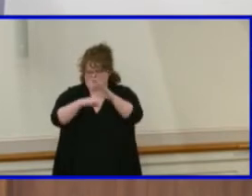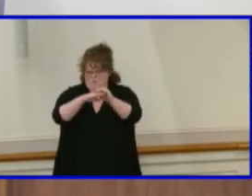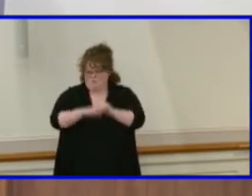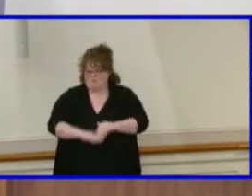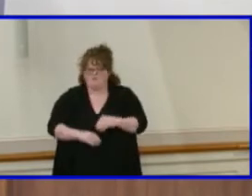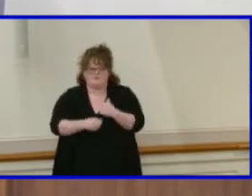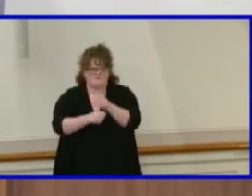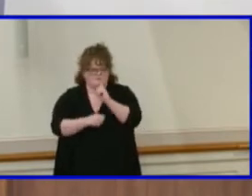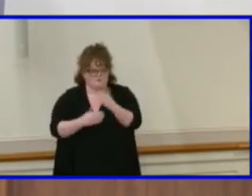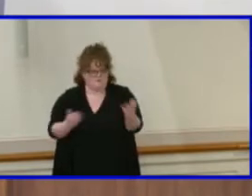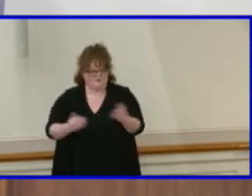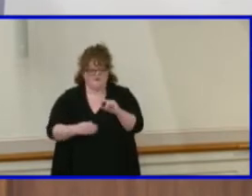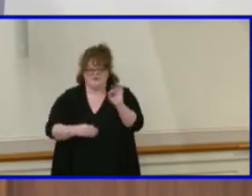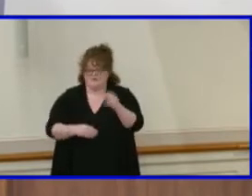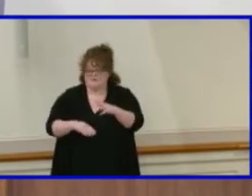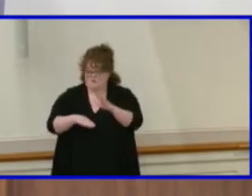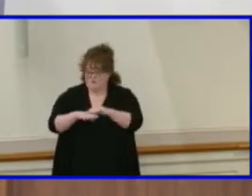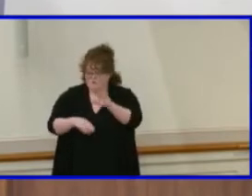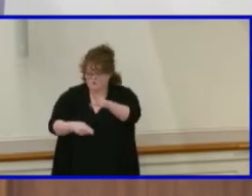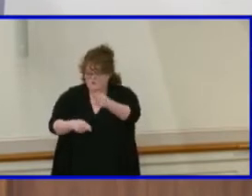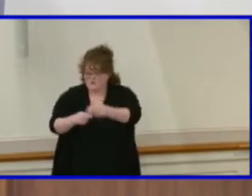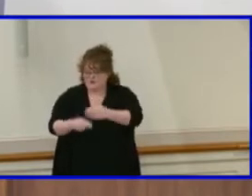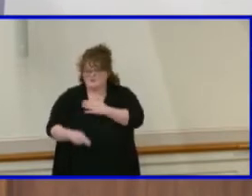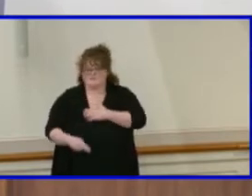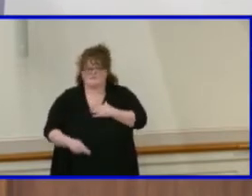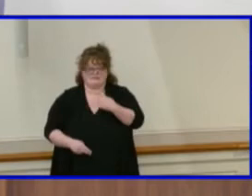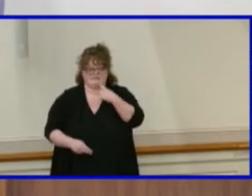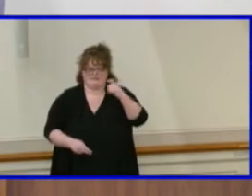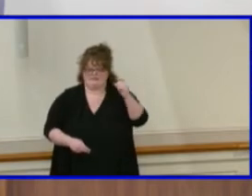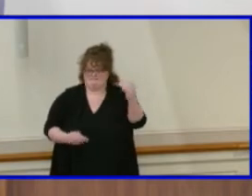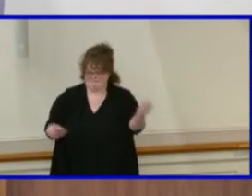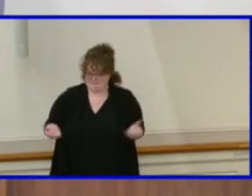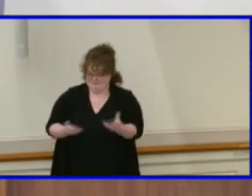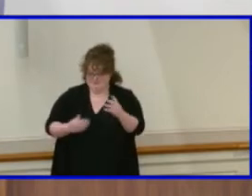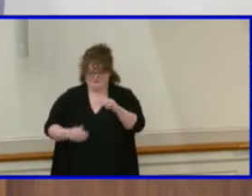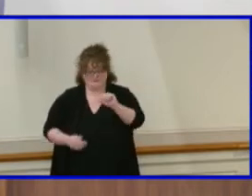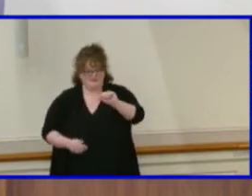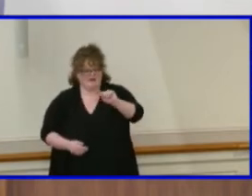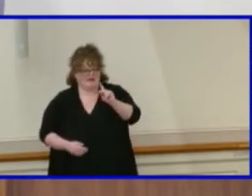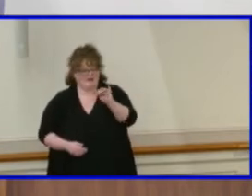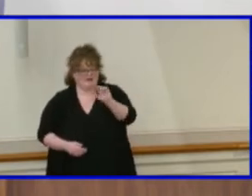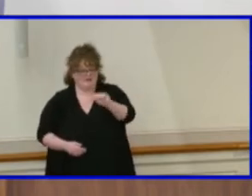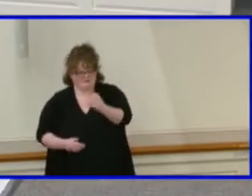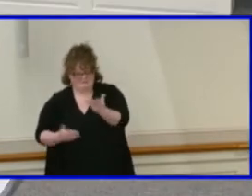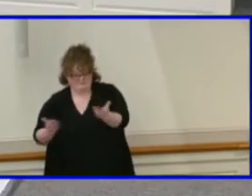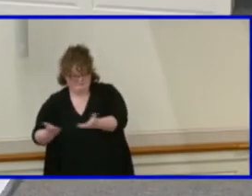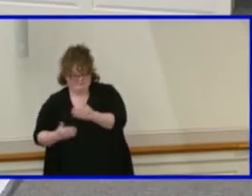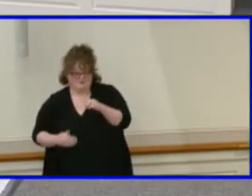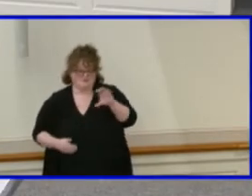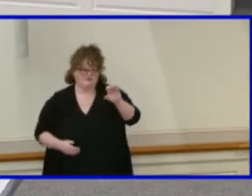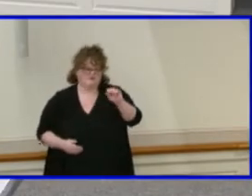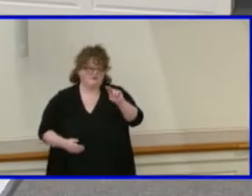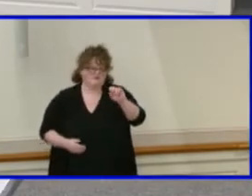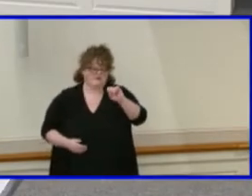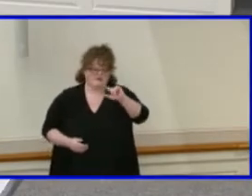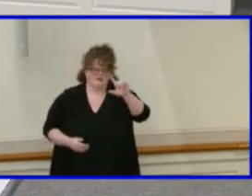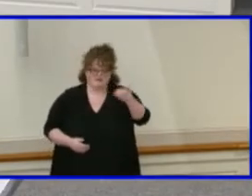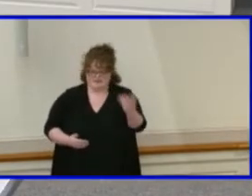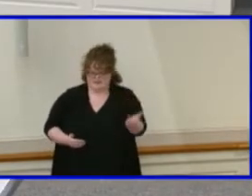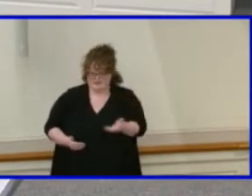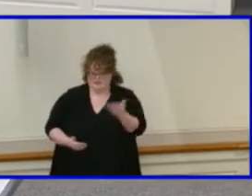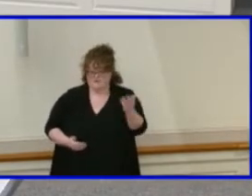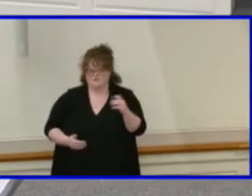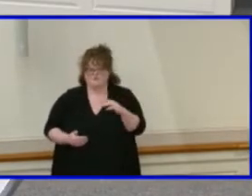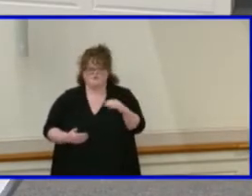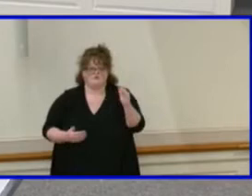your name please verbally indicate that you are present. Ms. Atkins. Aye. Ms. Kinsella. Here. Ms.